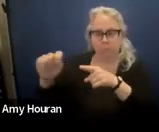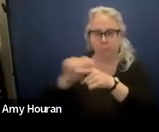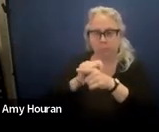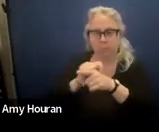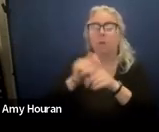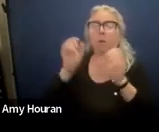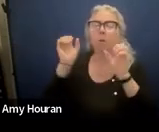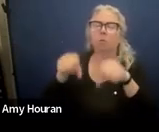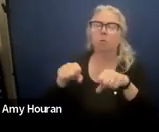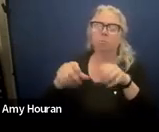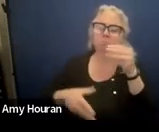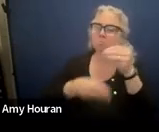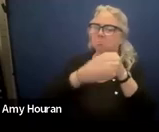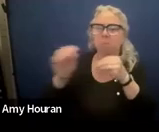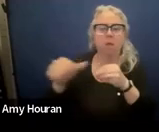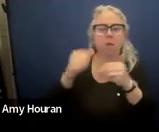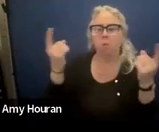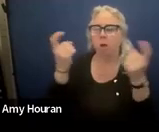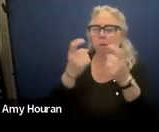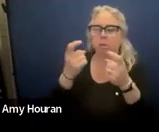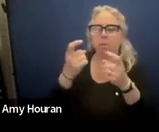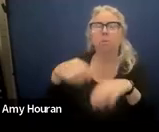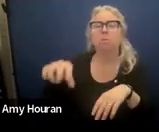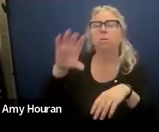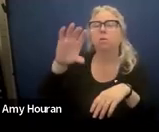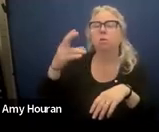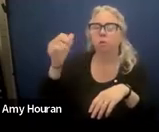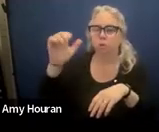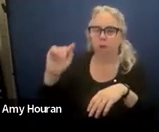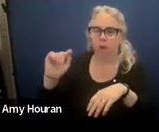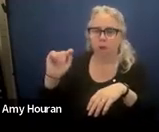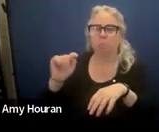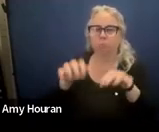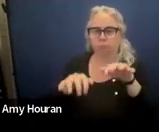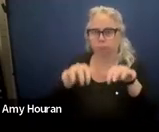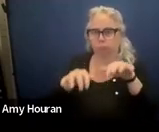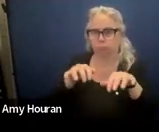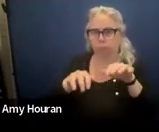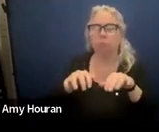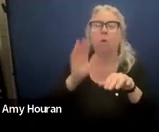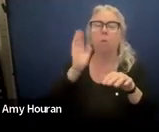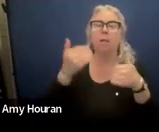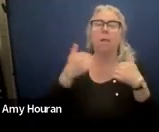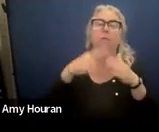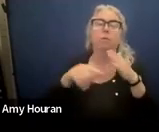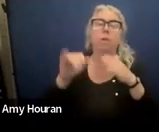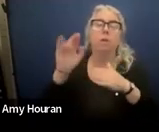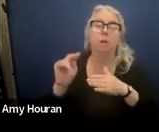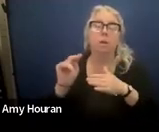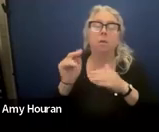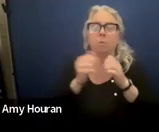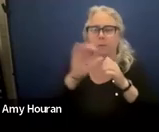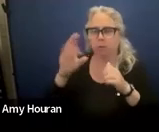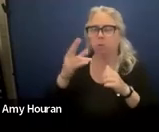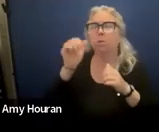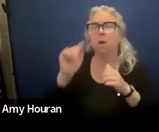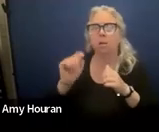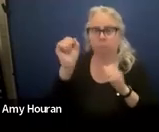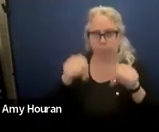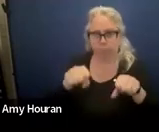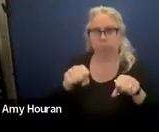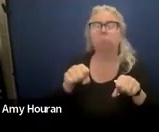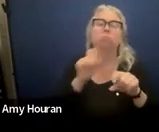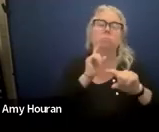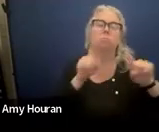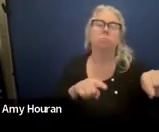drop any questions you might have in the chat box we will have some chat box check-ins but we can also try to answer them as